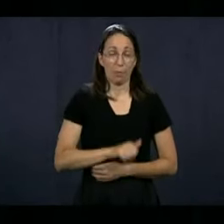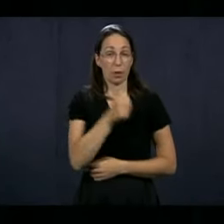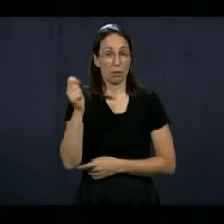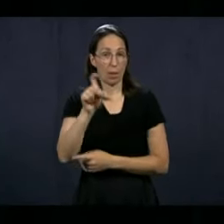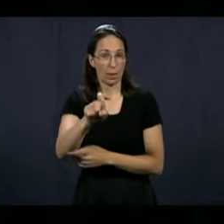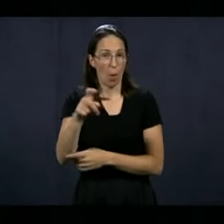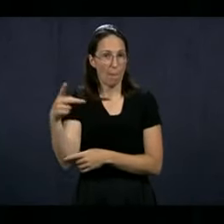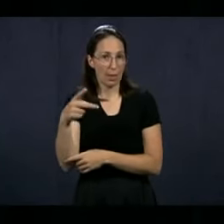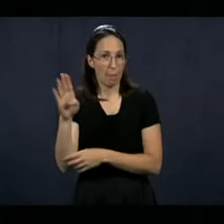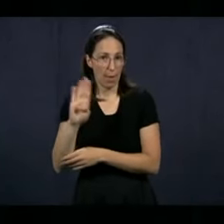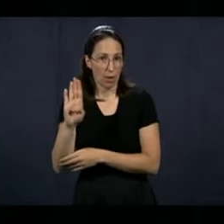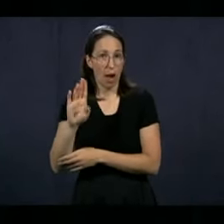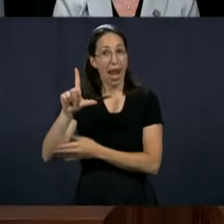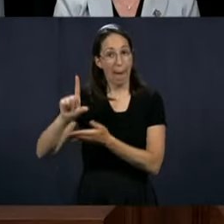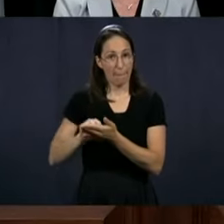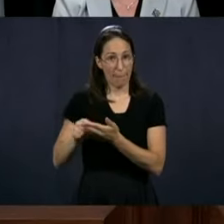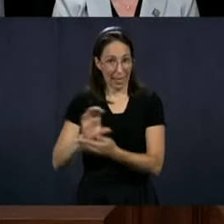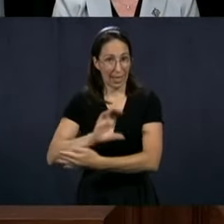Mr.